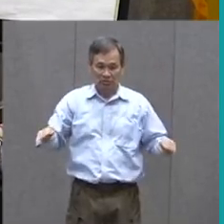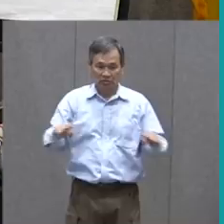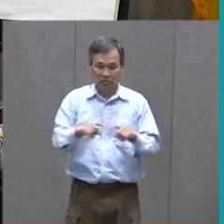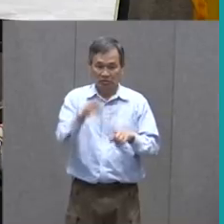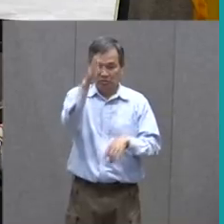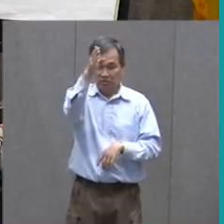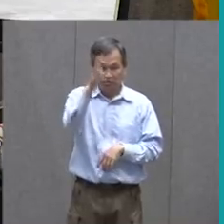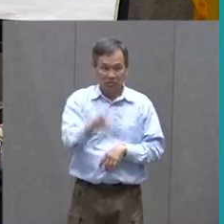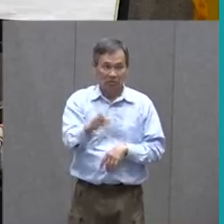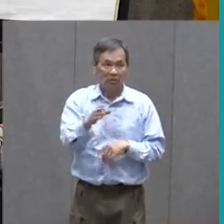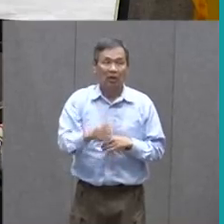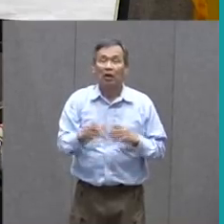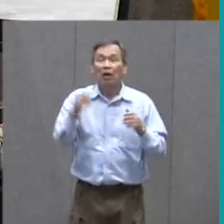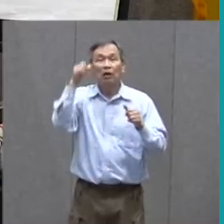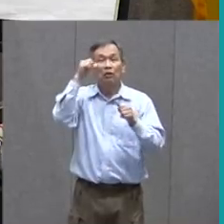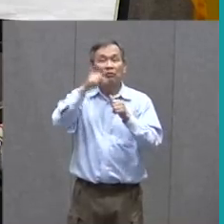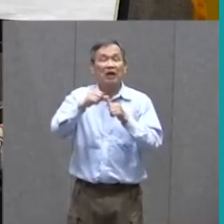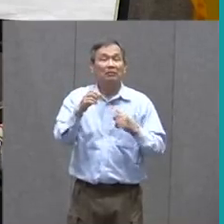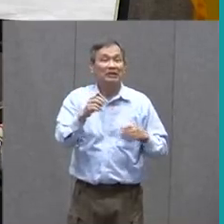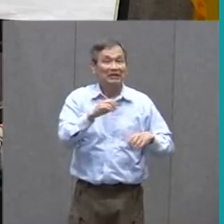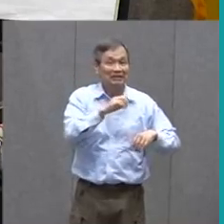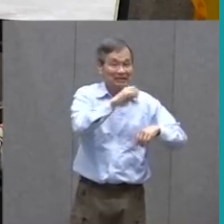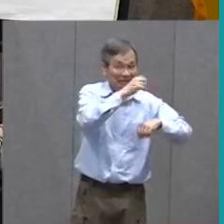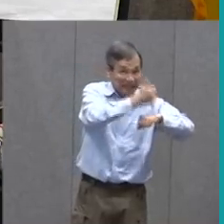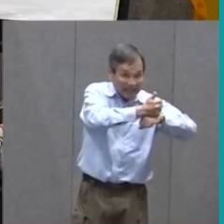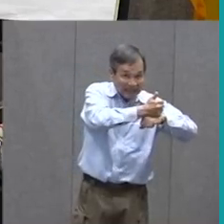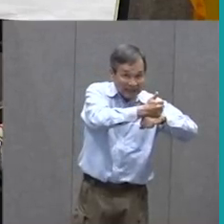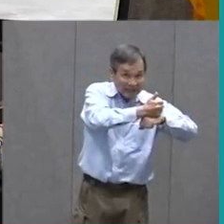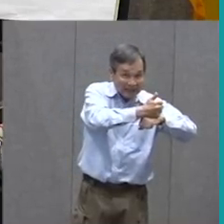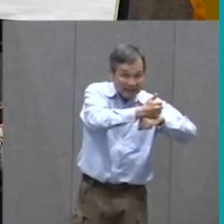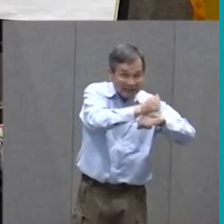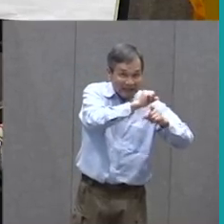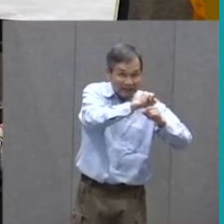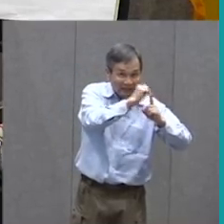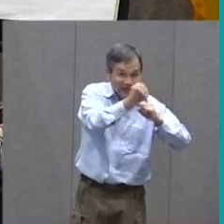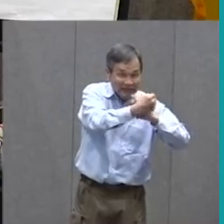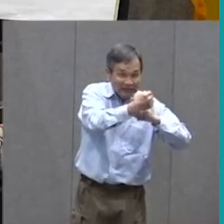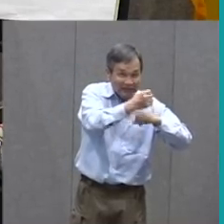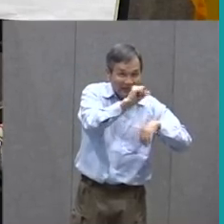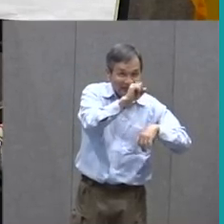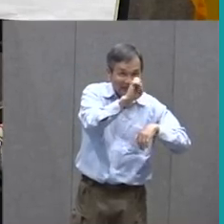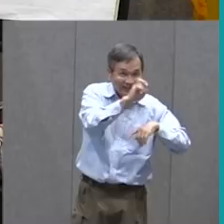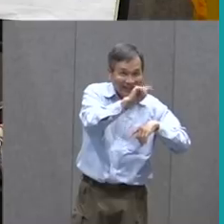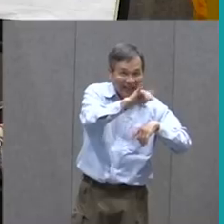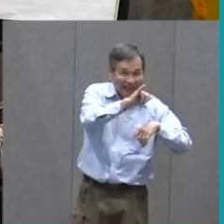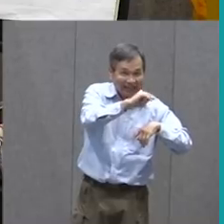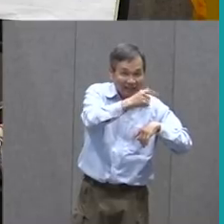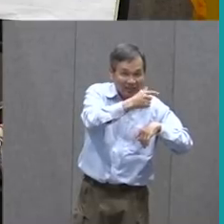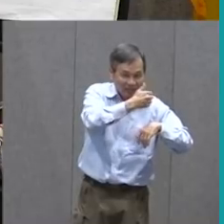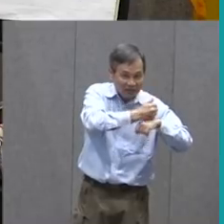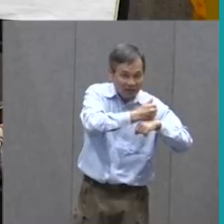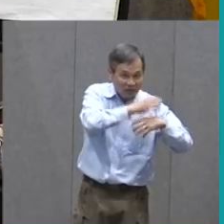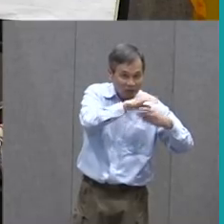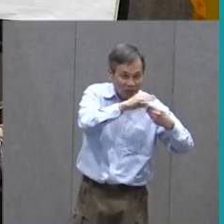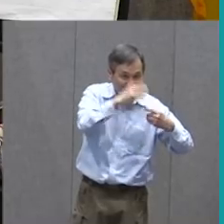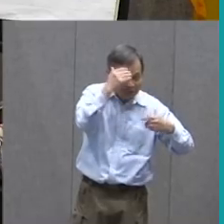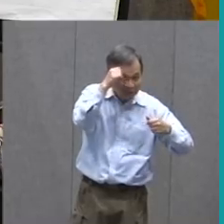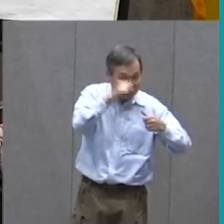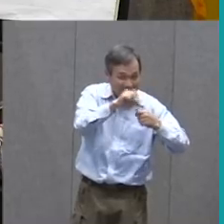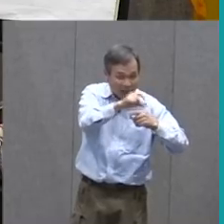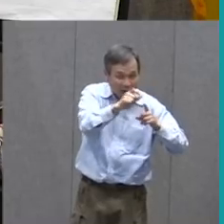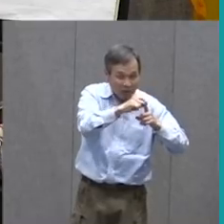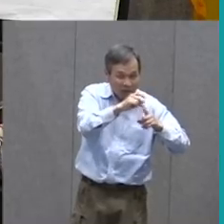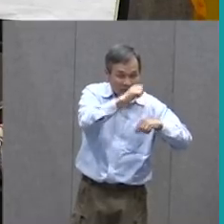Setting Do you Remember What a Setting Is In a Story Play Or Theater Production Any Ideas